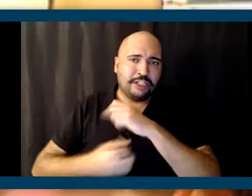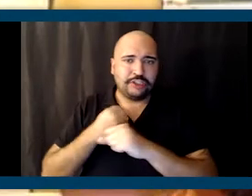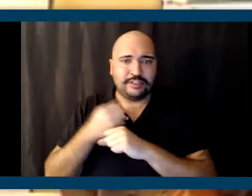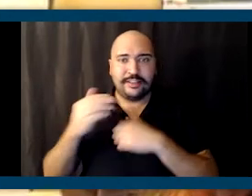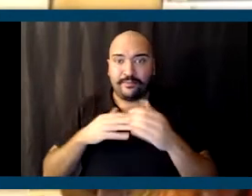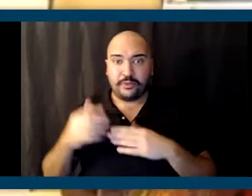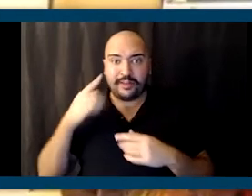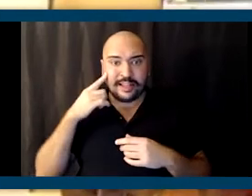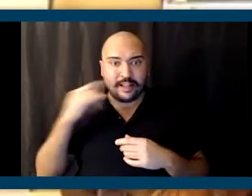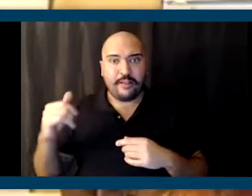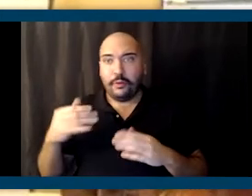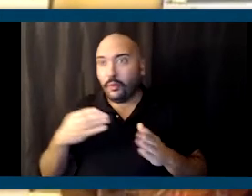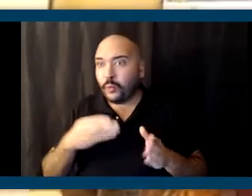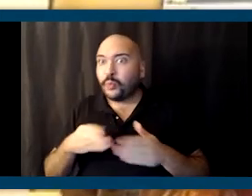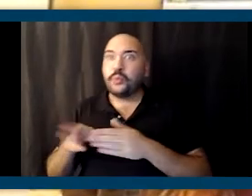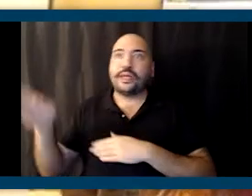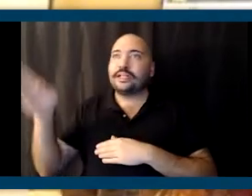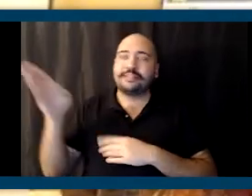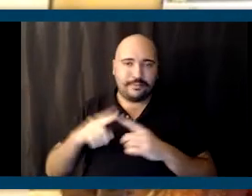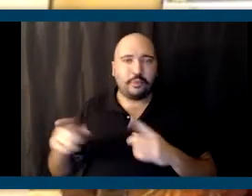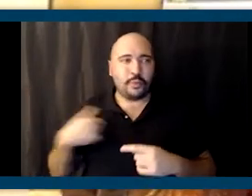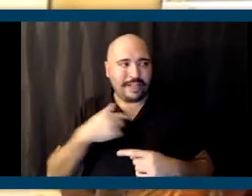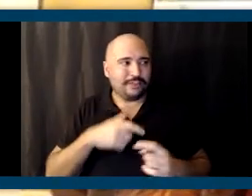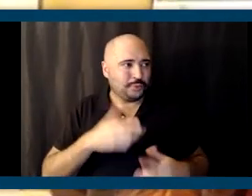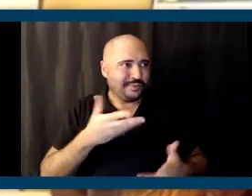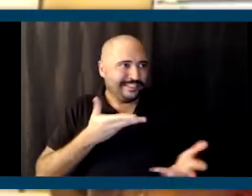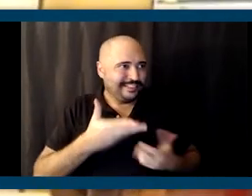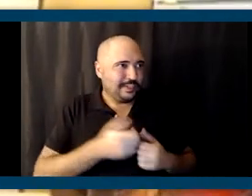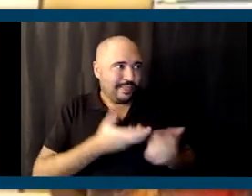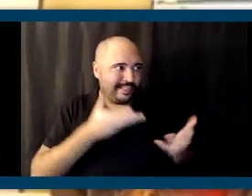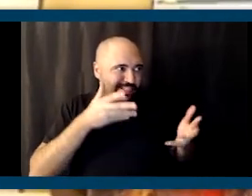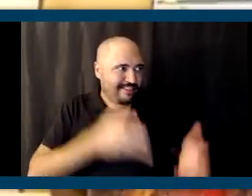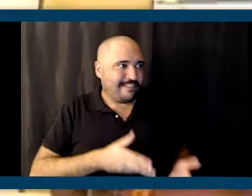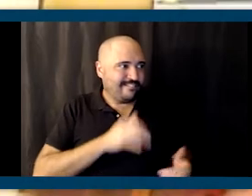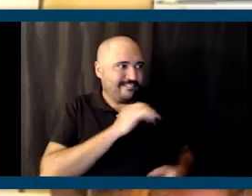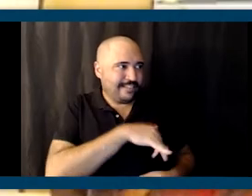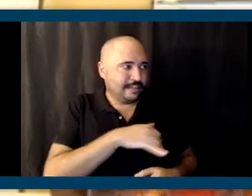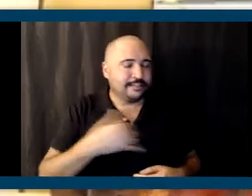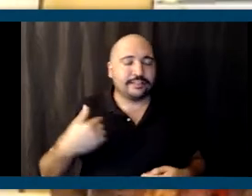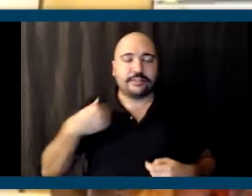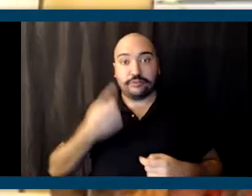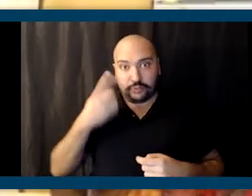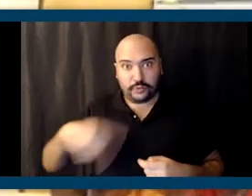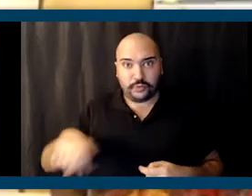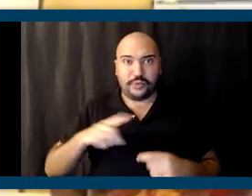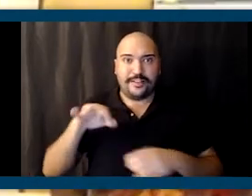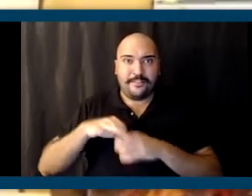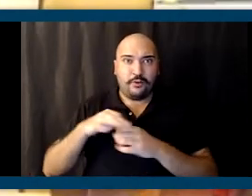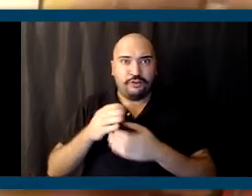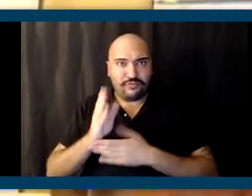California went a different way, we still had to deal with what was there. So I want to encourage you to understand that the Voting Rights Act of 1965